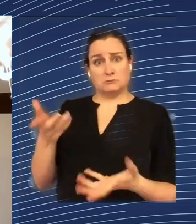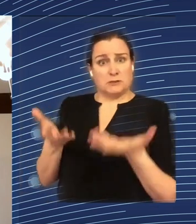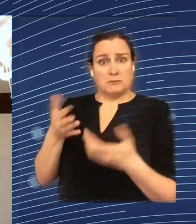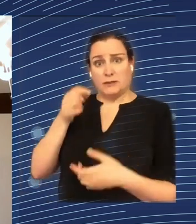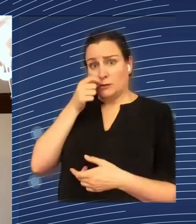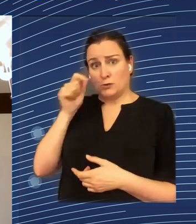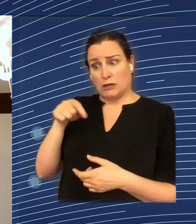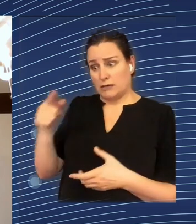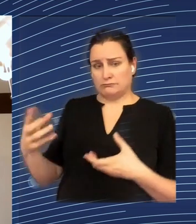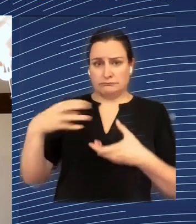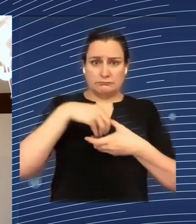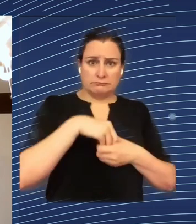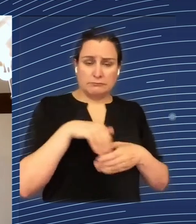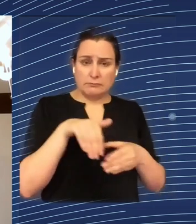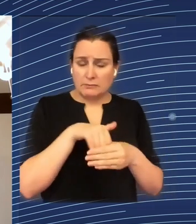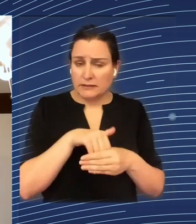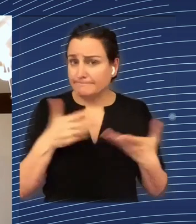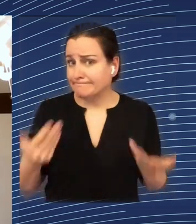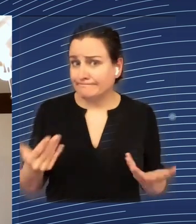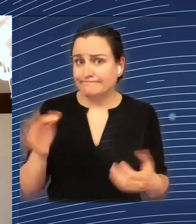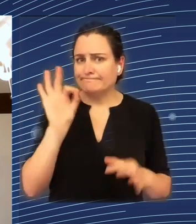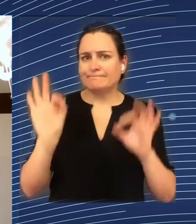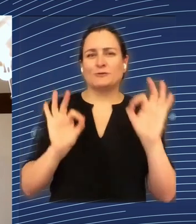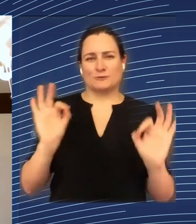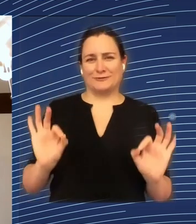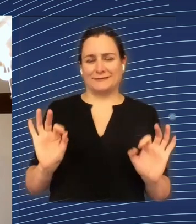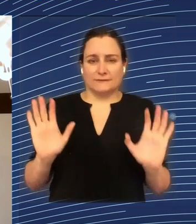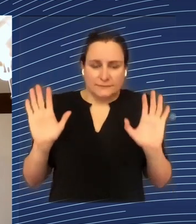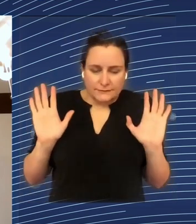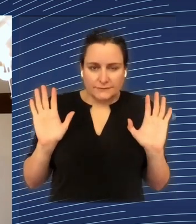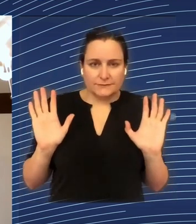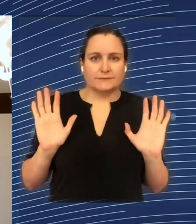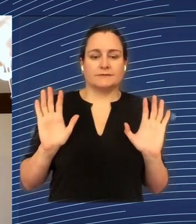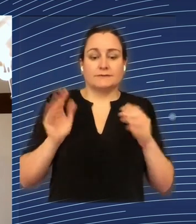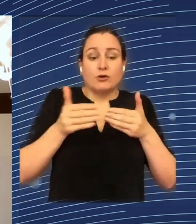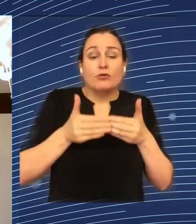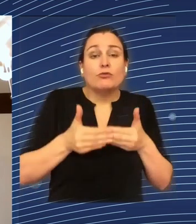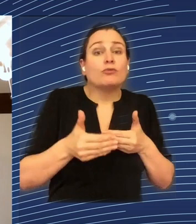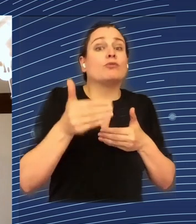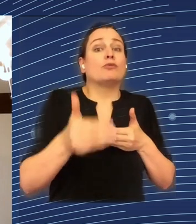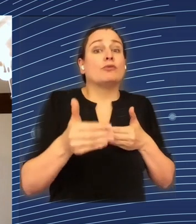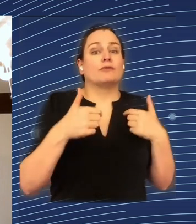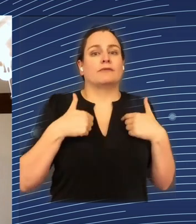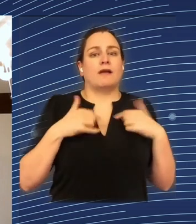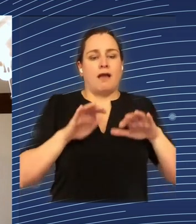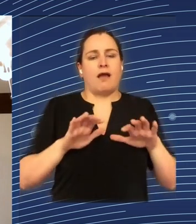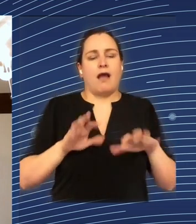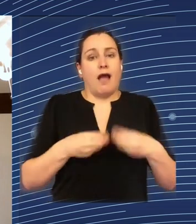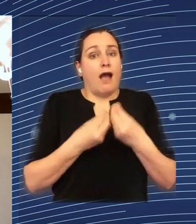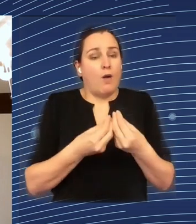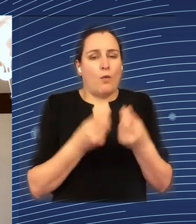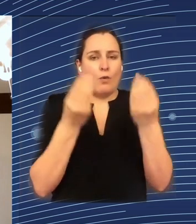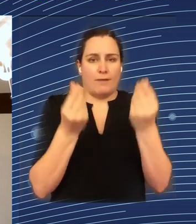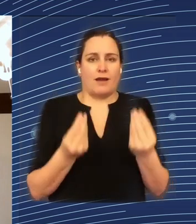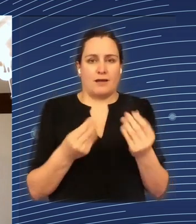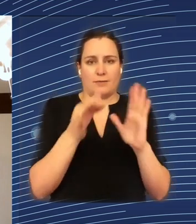means that we're probably going to change a lot of what we do in European economic policy and budget policy anyway. So it